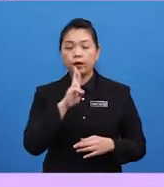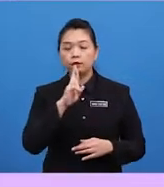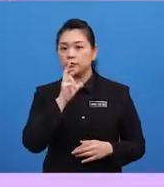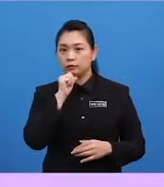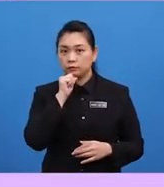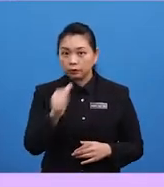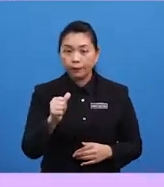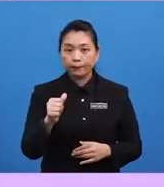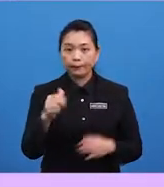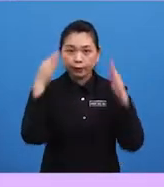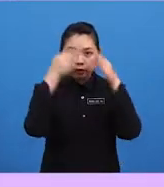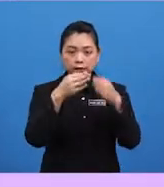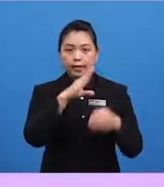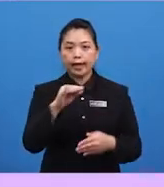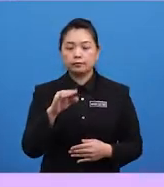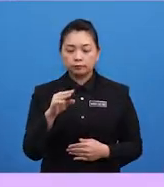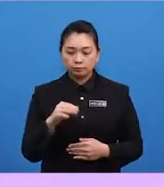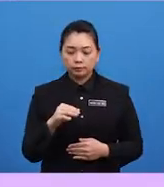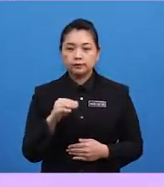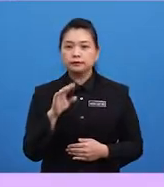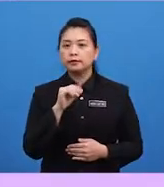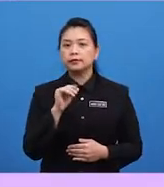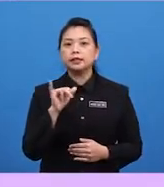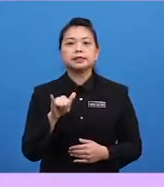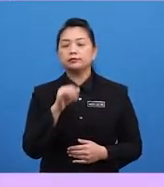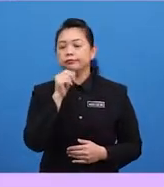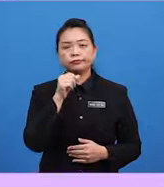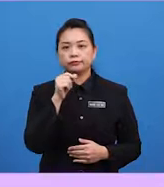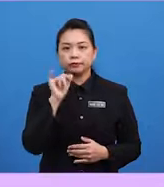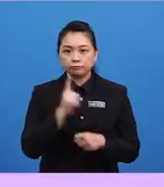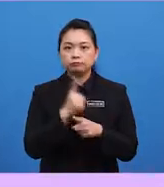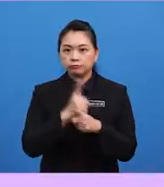mumble, yeah, it's then considered rude.